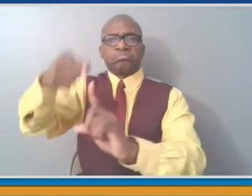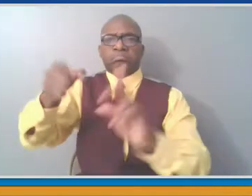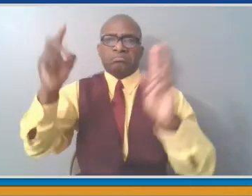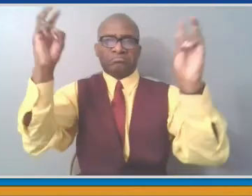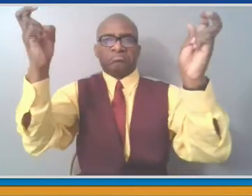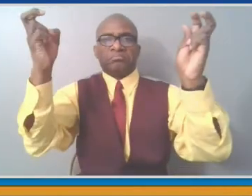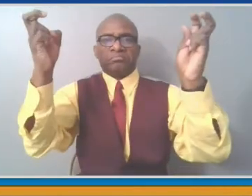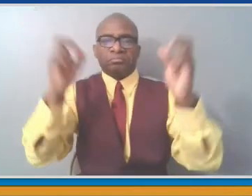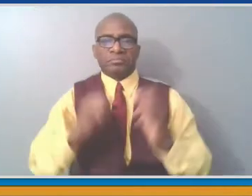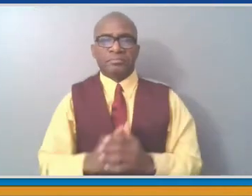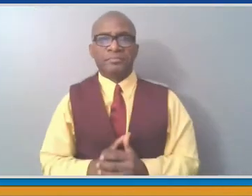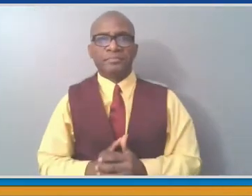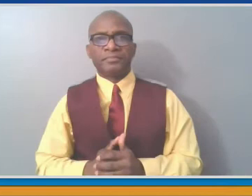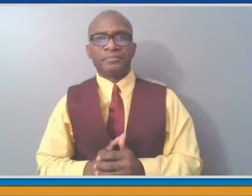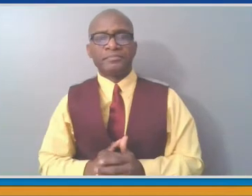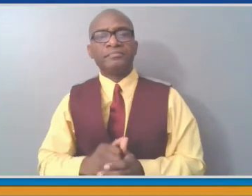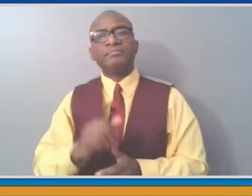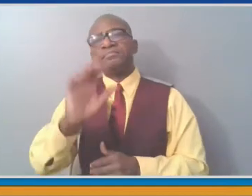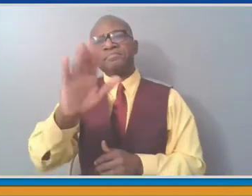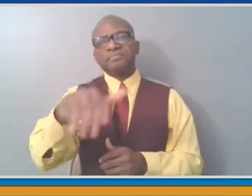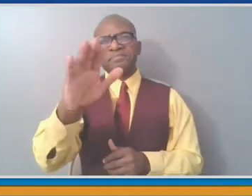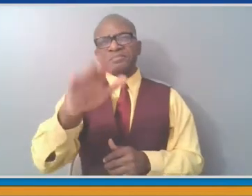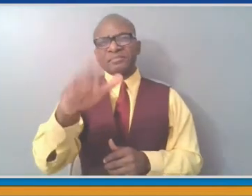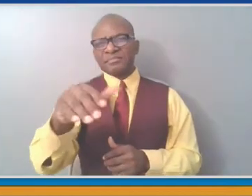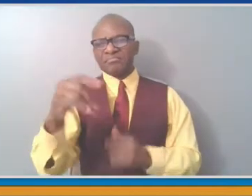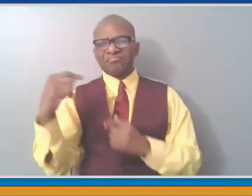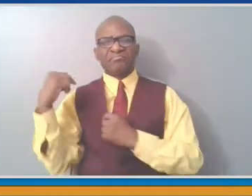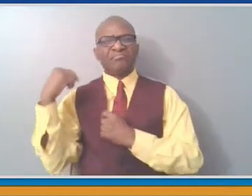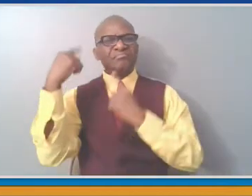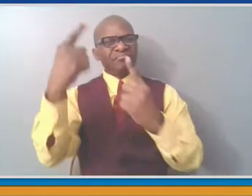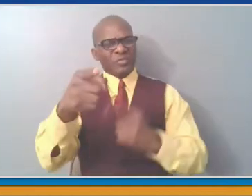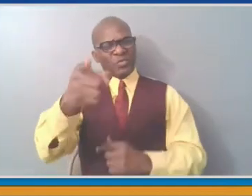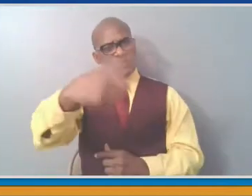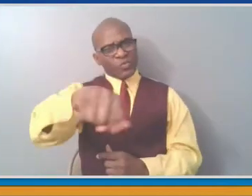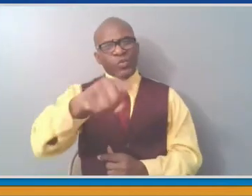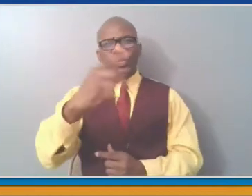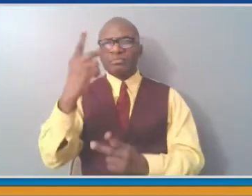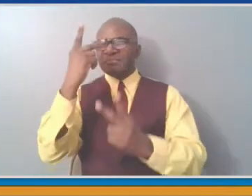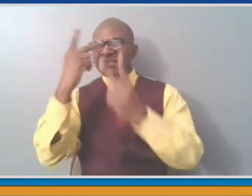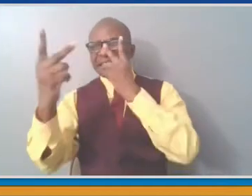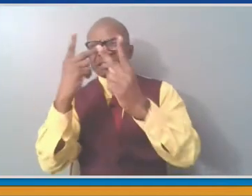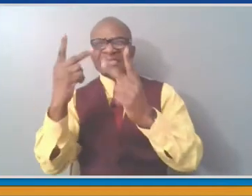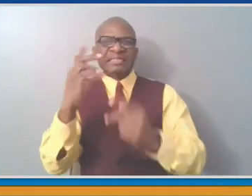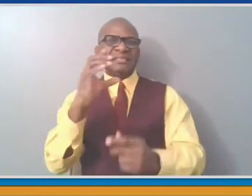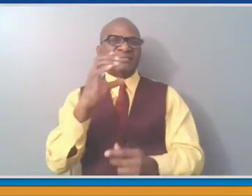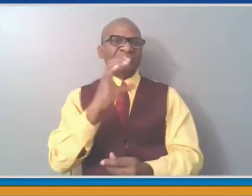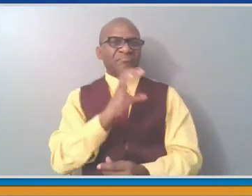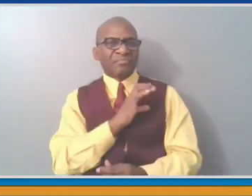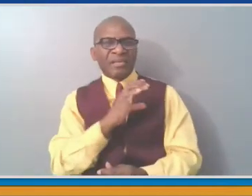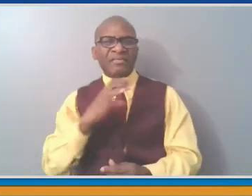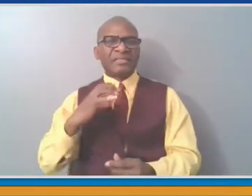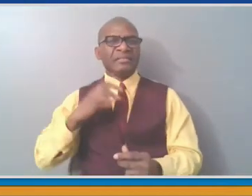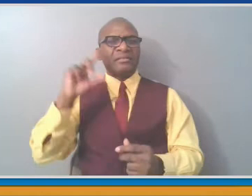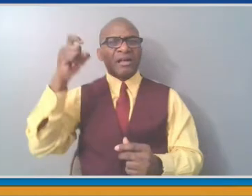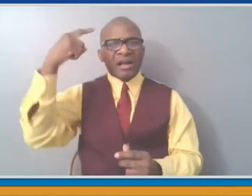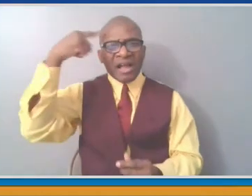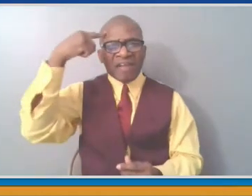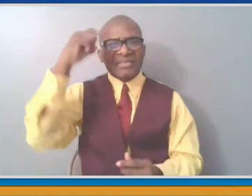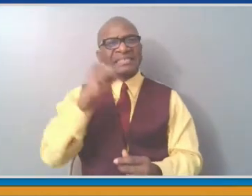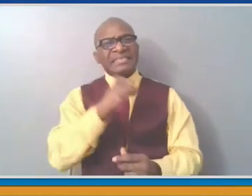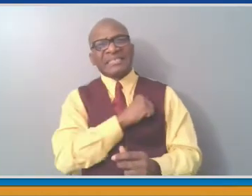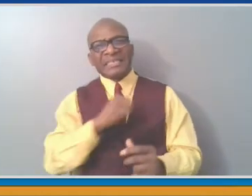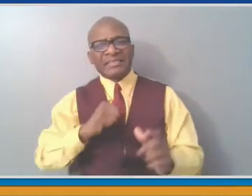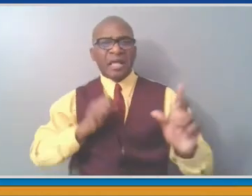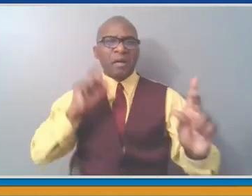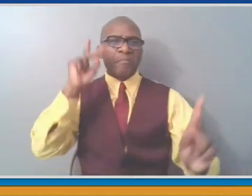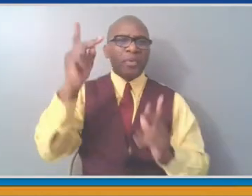our Congress members, and our United States Senators is the restoration of the state and local tax deduction, the SALT deduction,